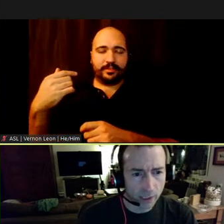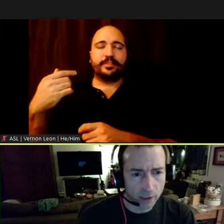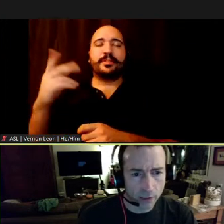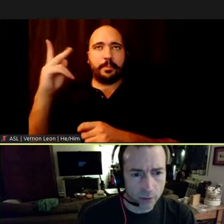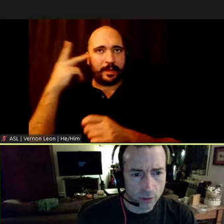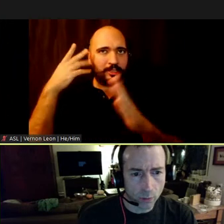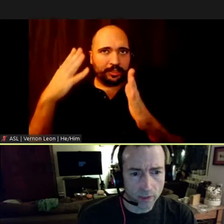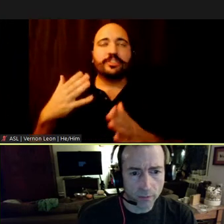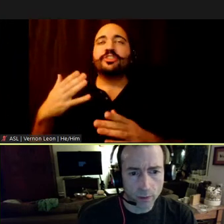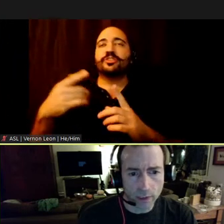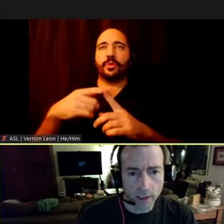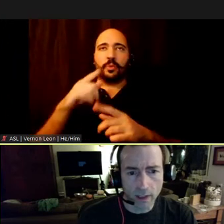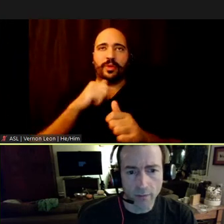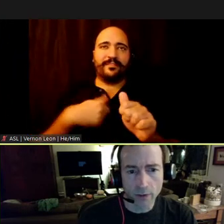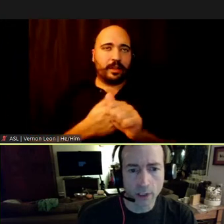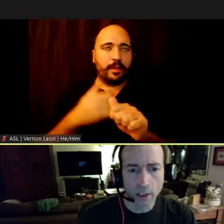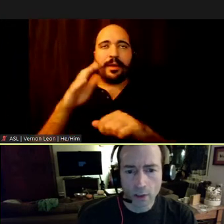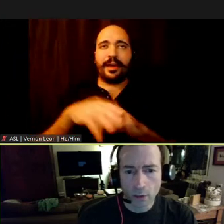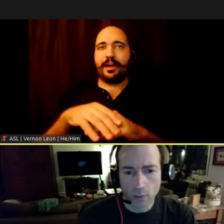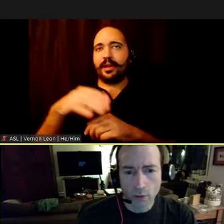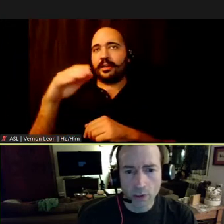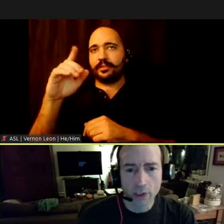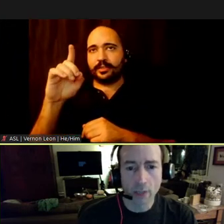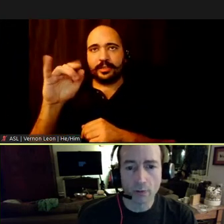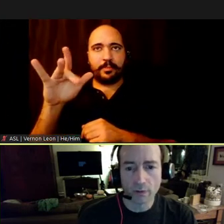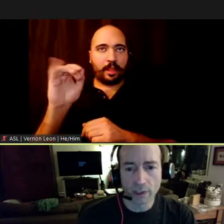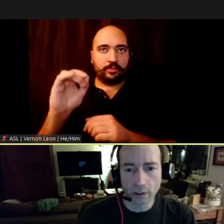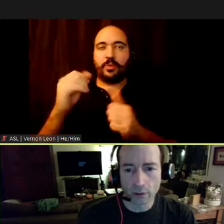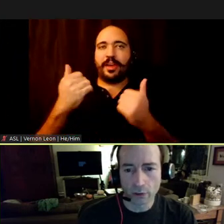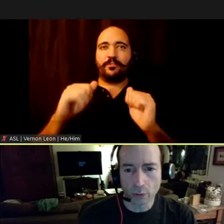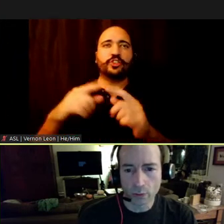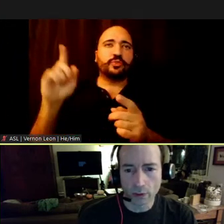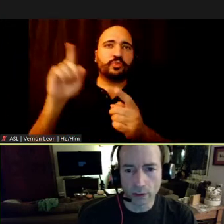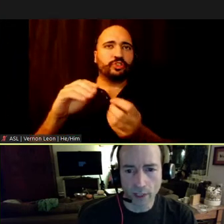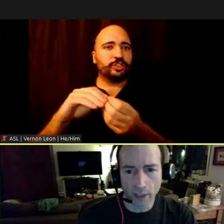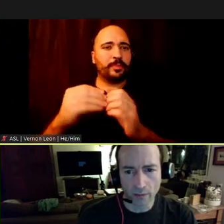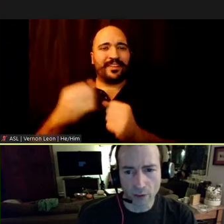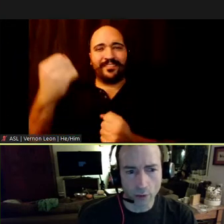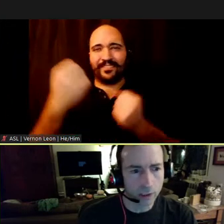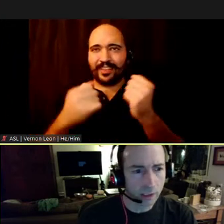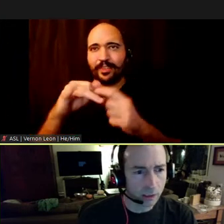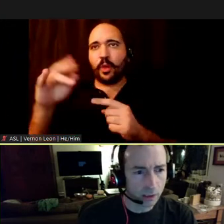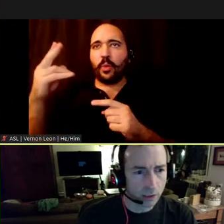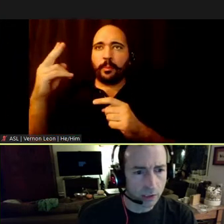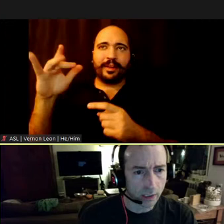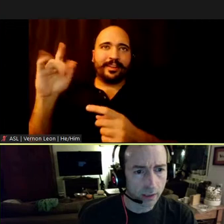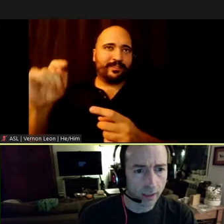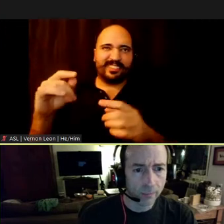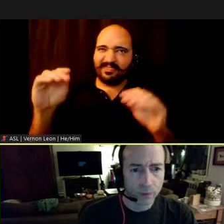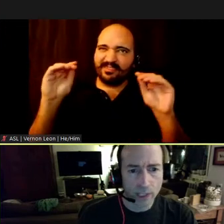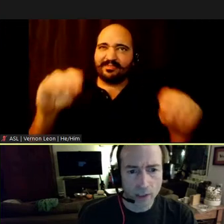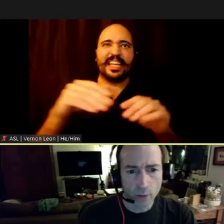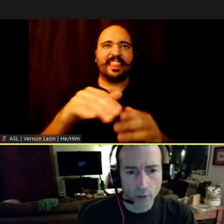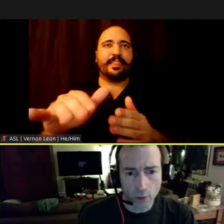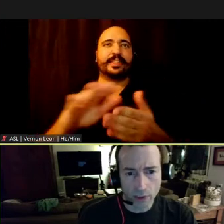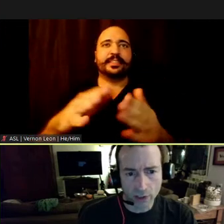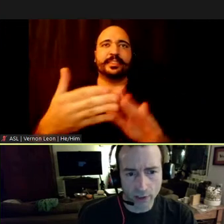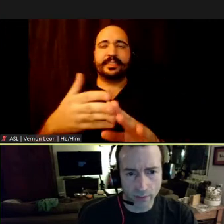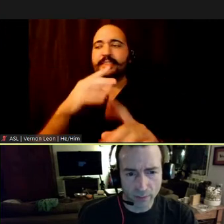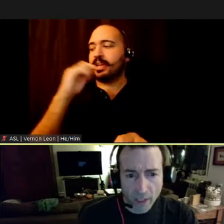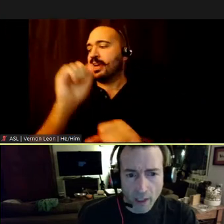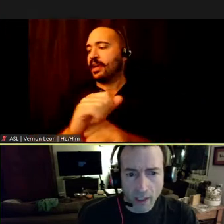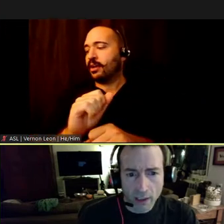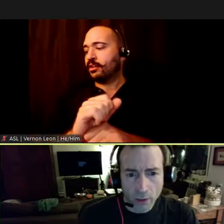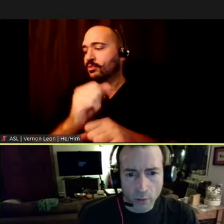Mayor de Blasio's 2014 efforts to reduce the number of vehicles Uber and Lyft have inserted into the city. The actual cause